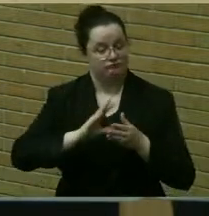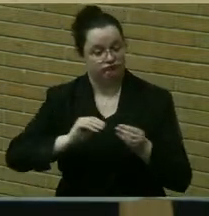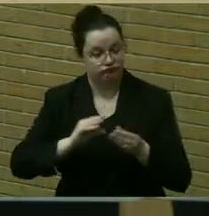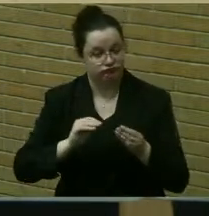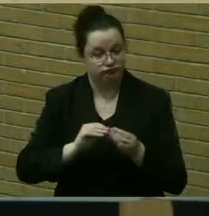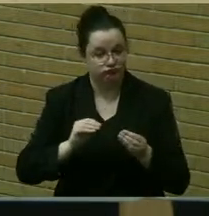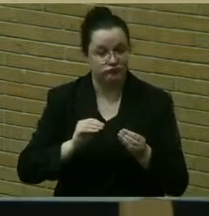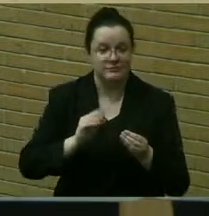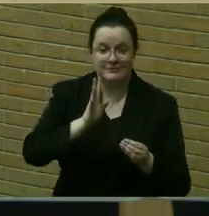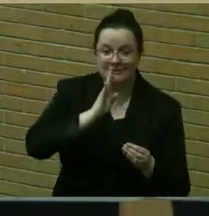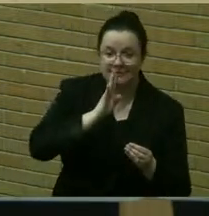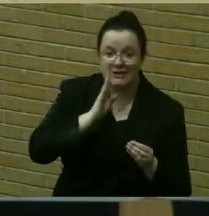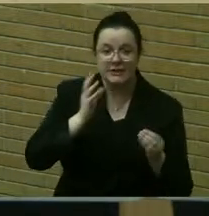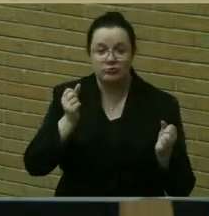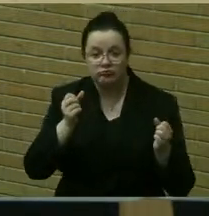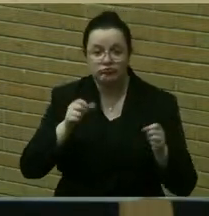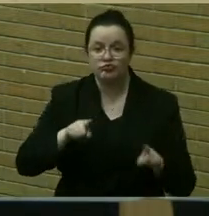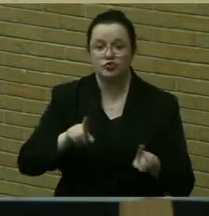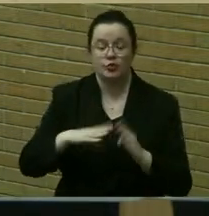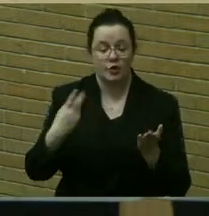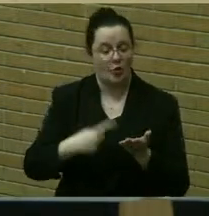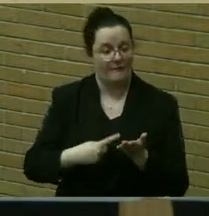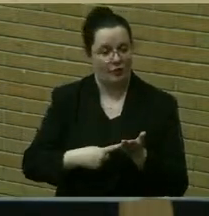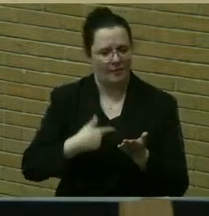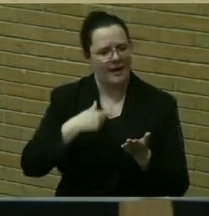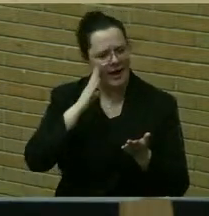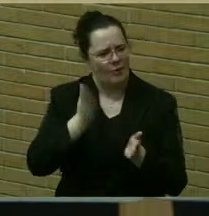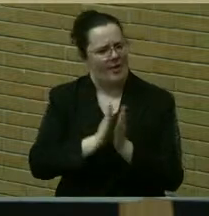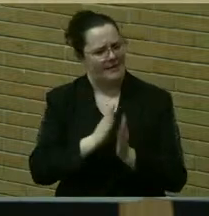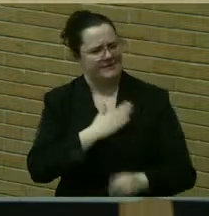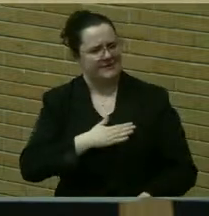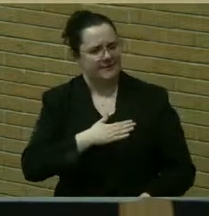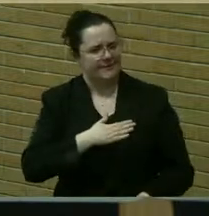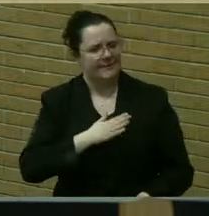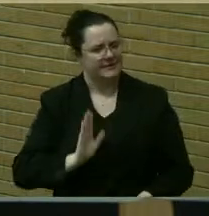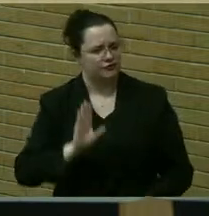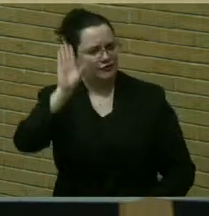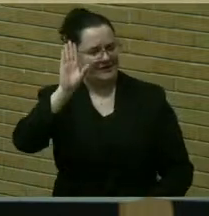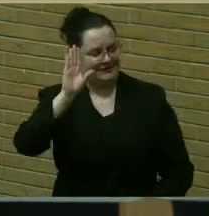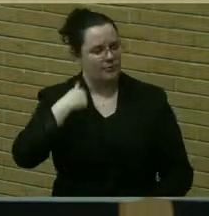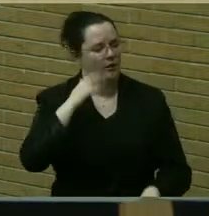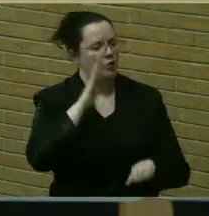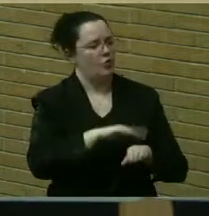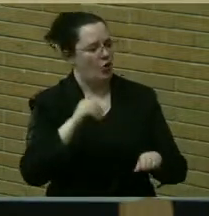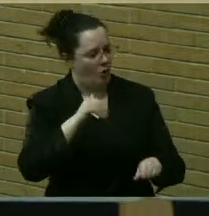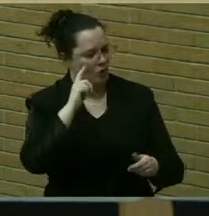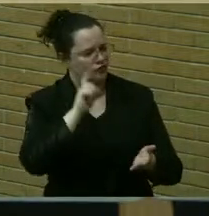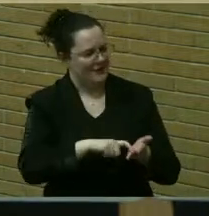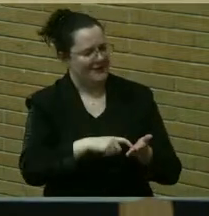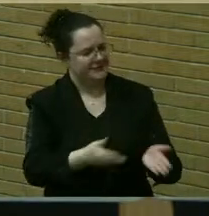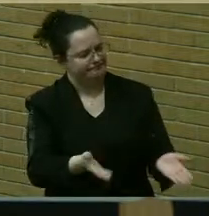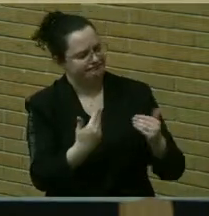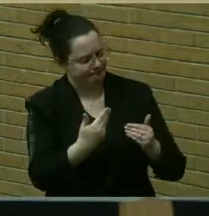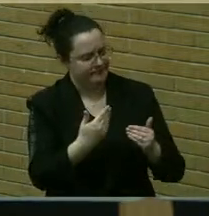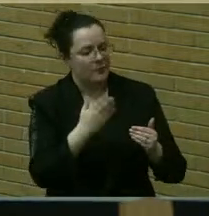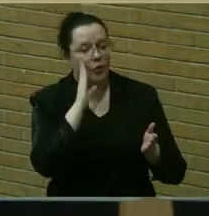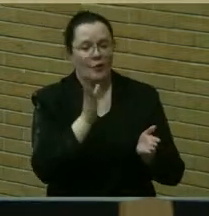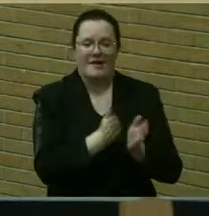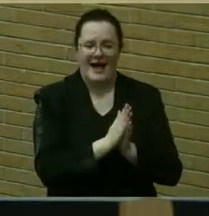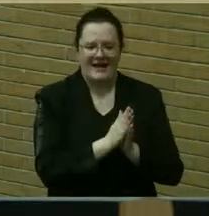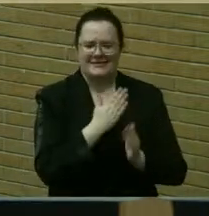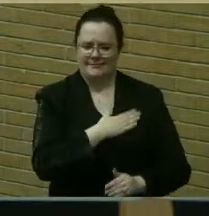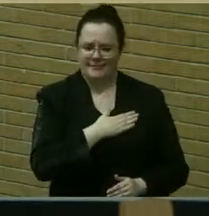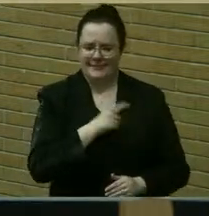you to raise your hand, and I'll call on you and recognize you. I'll ask you to come up to the podium.